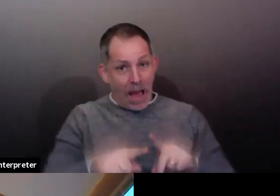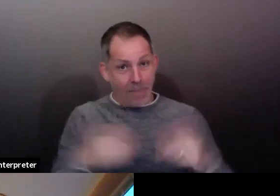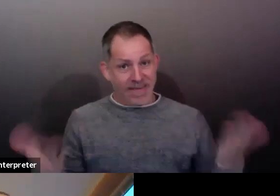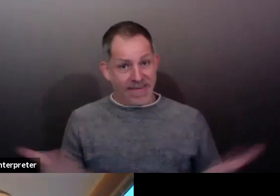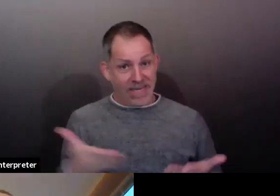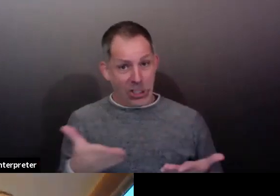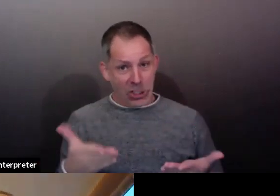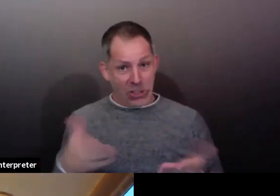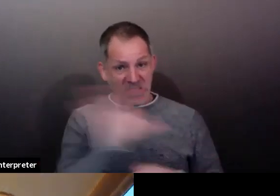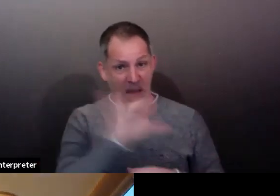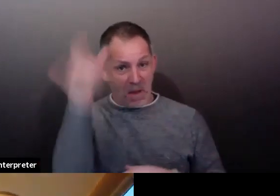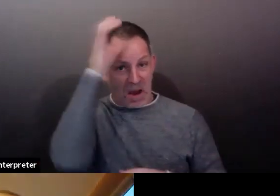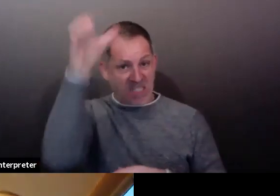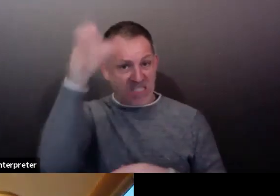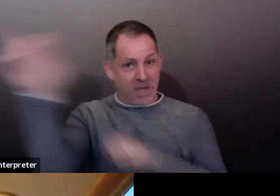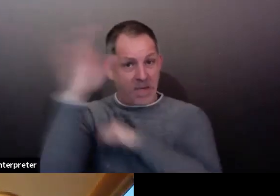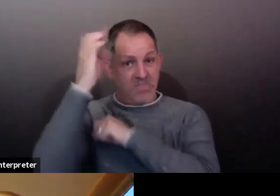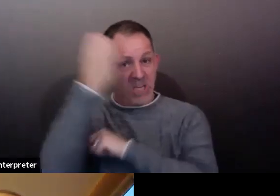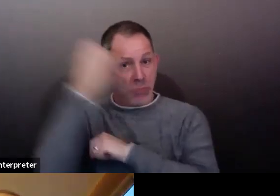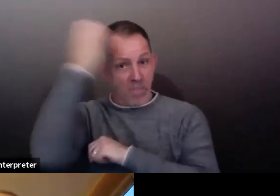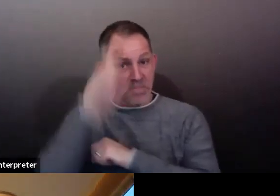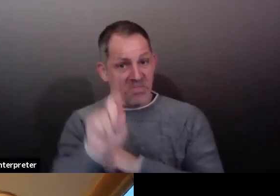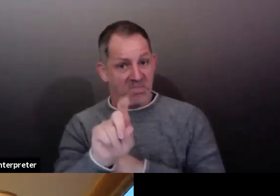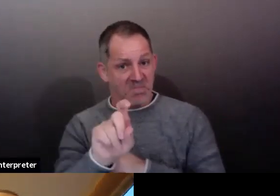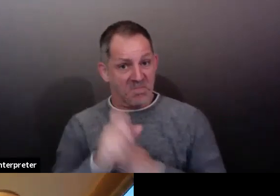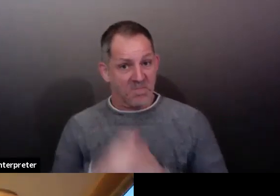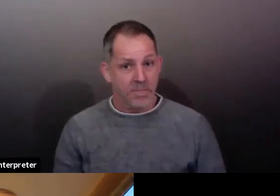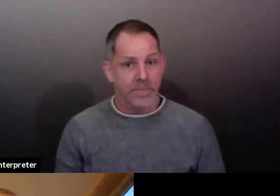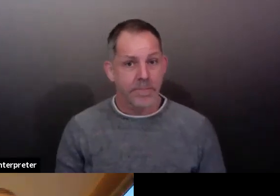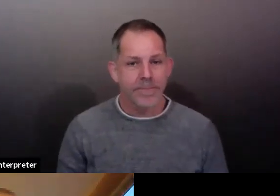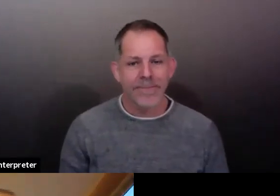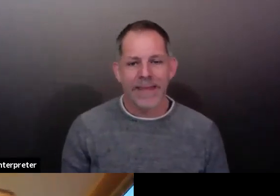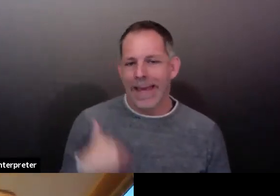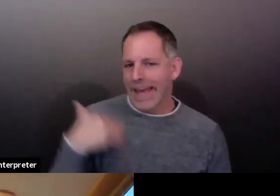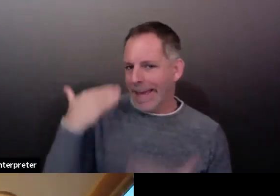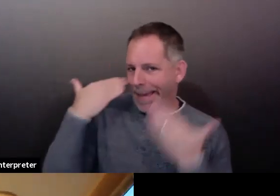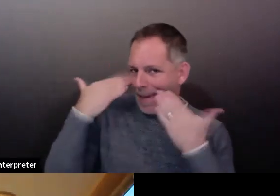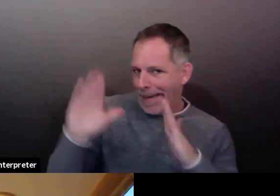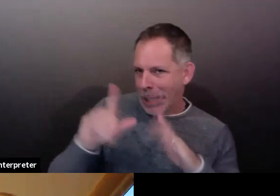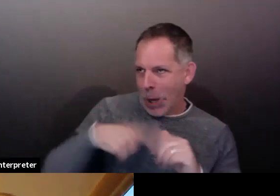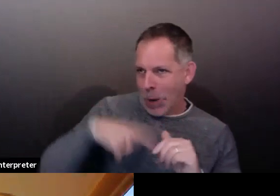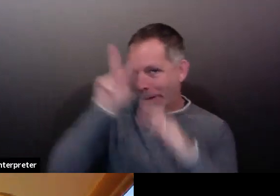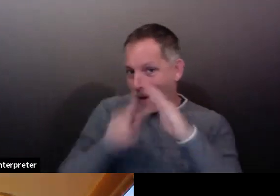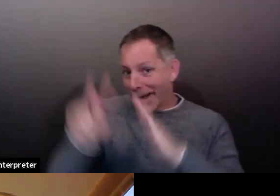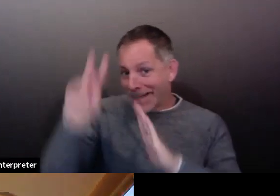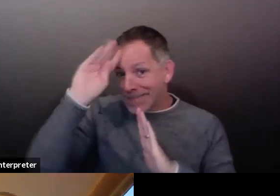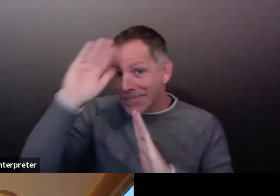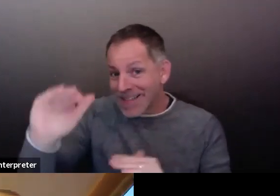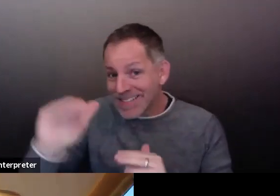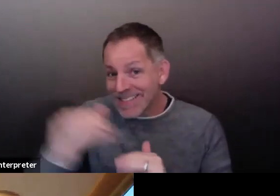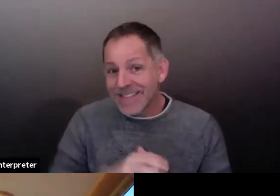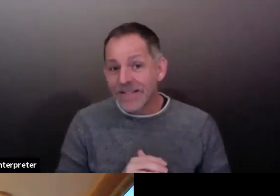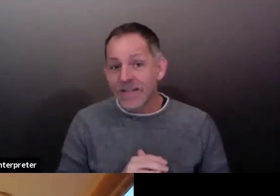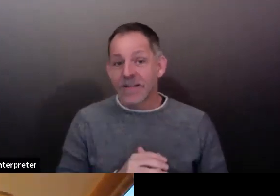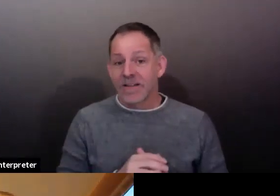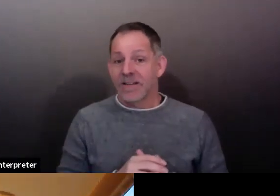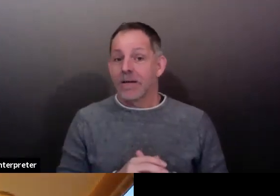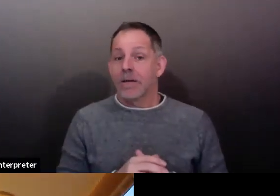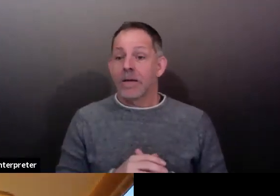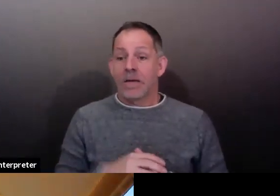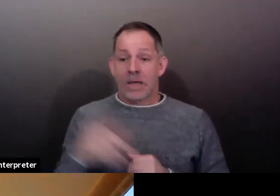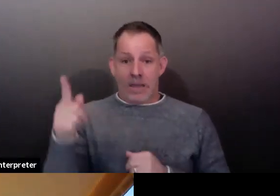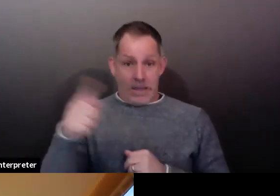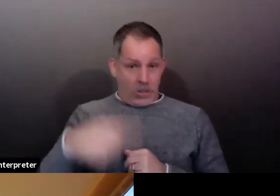Well, I don't know that we should be expecting it. I think what we can and should be expecting is that we'll pull it all together here